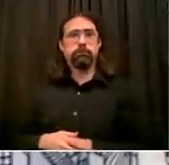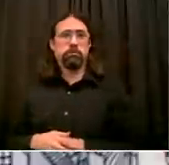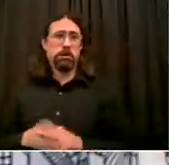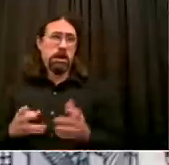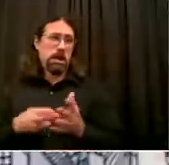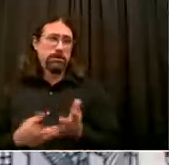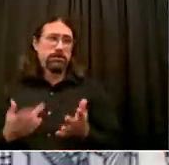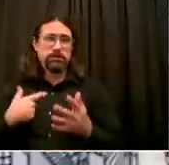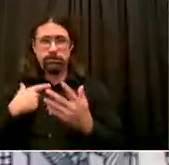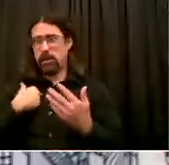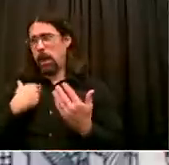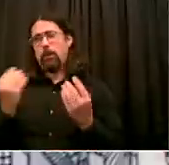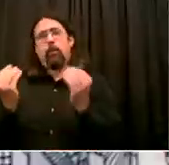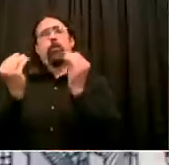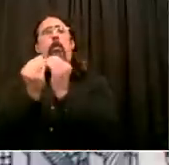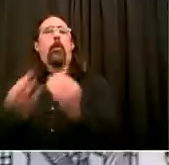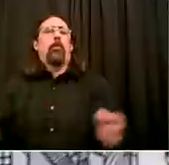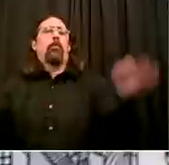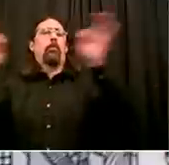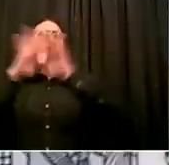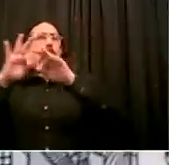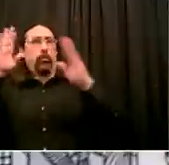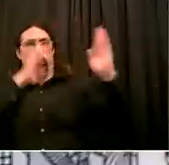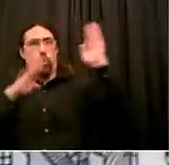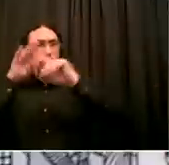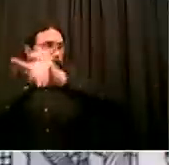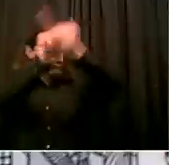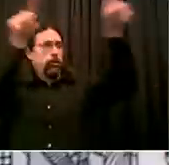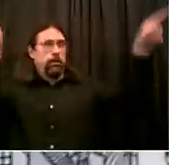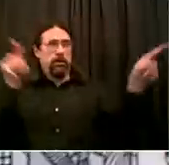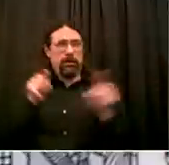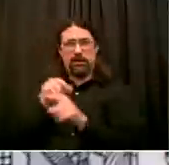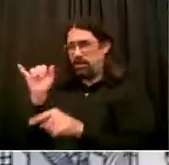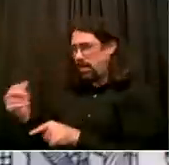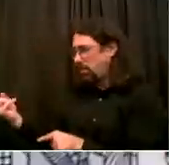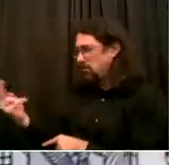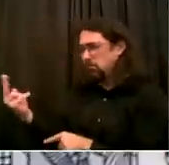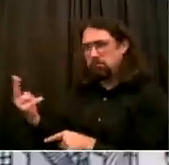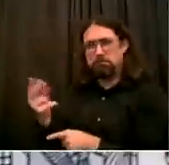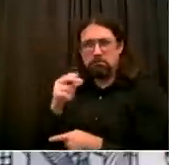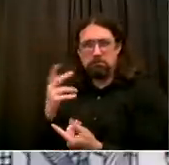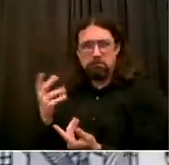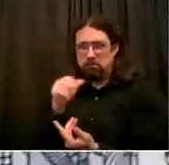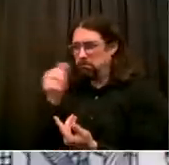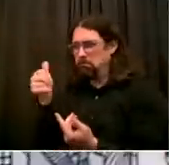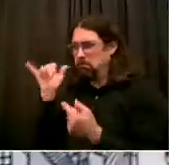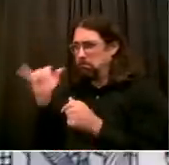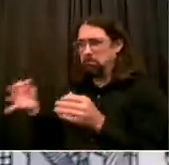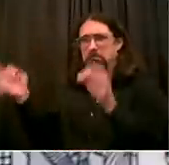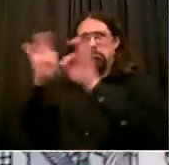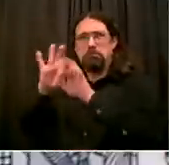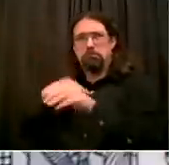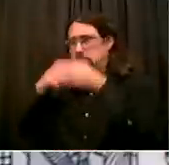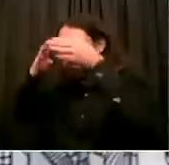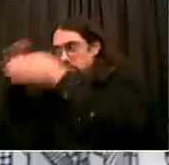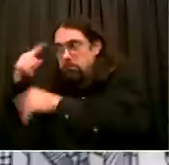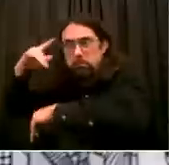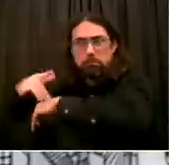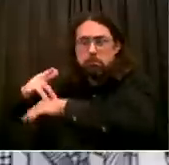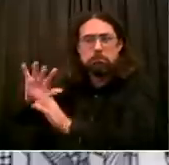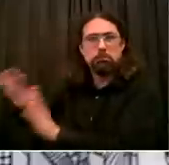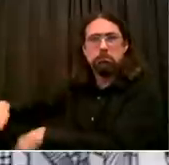structure in the 21st century. It should be abolished. There should be a nonpartisan entity